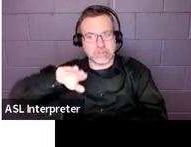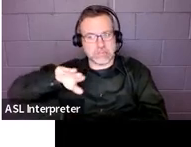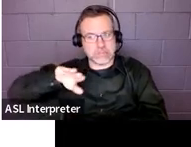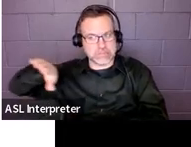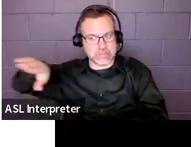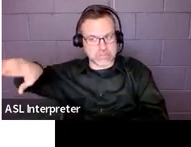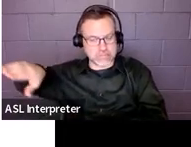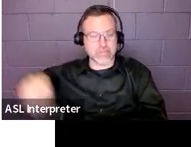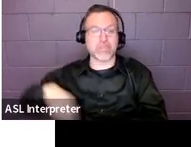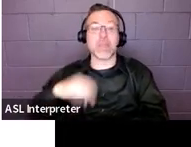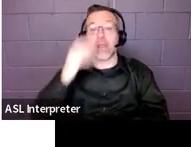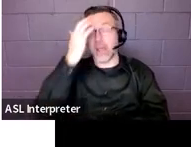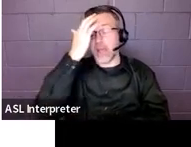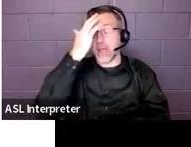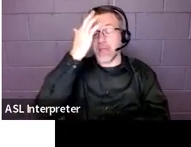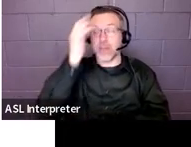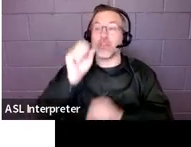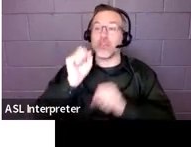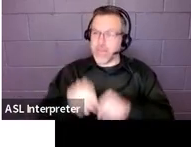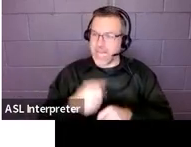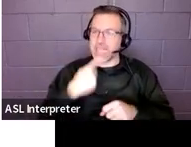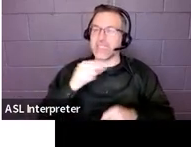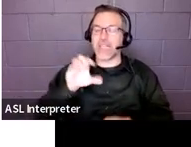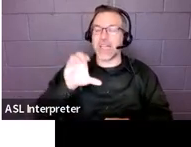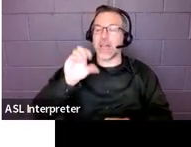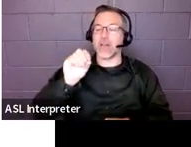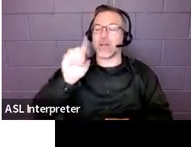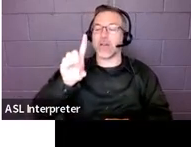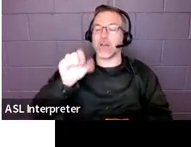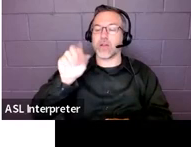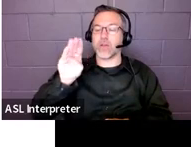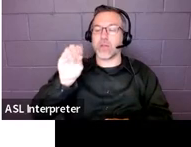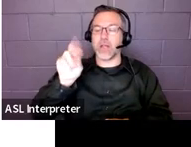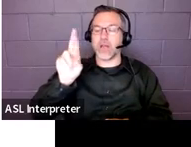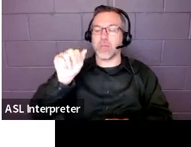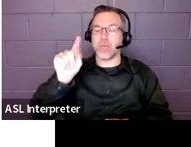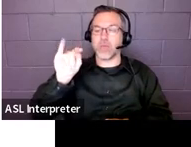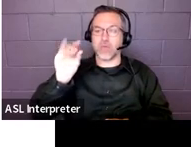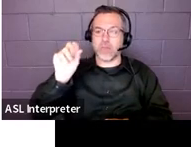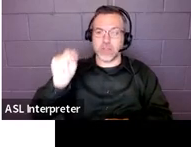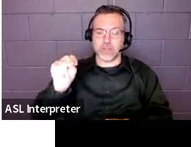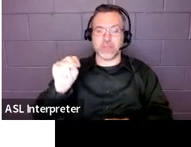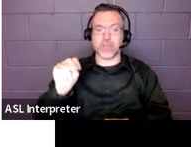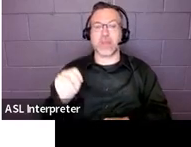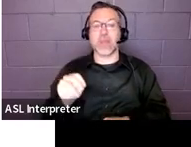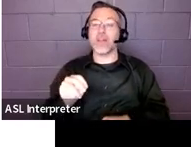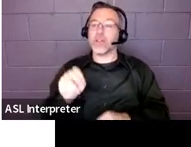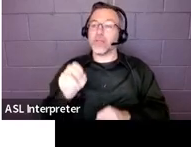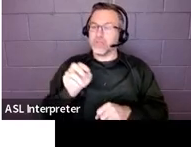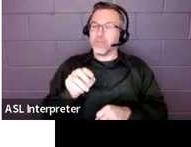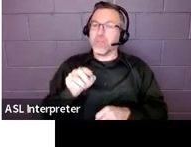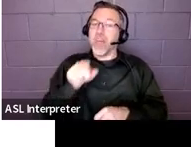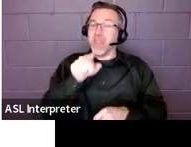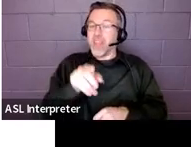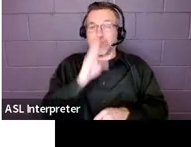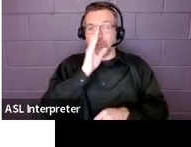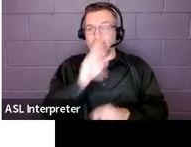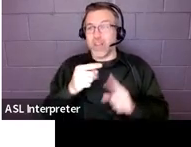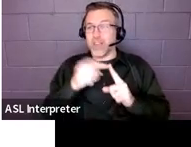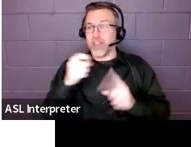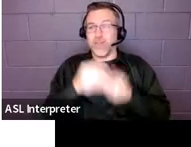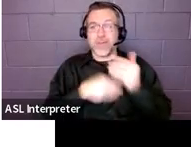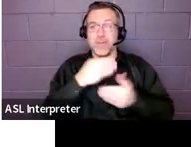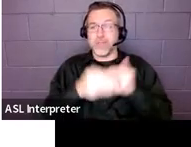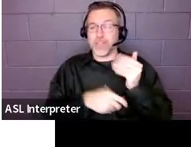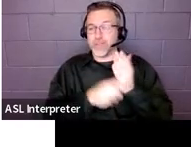service. So, if it's not related to a goal, you can put it in Section 6. This is directly from the procedural manual. So, it's talking